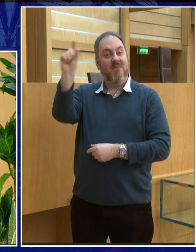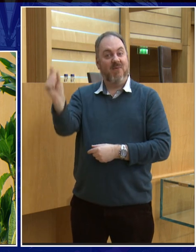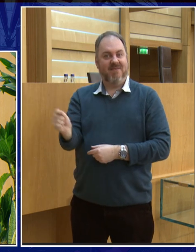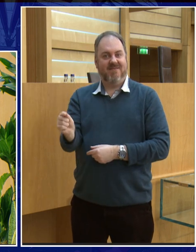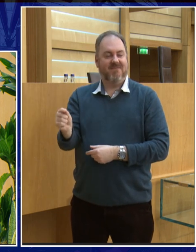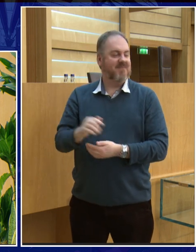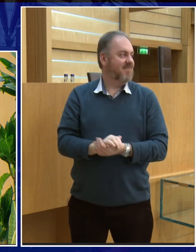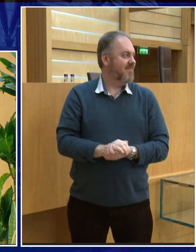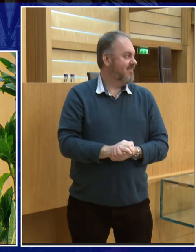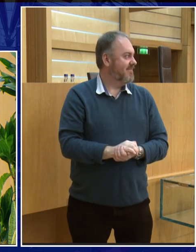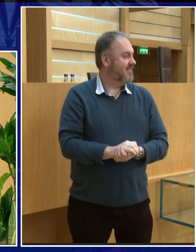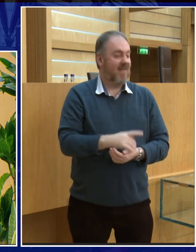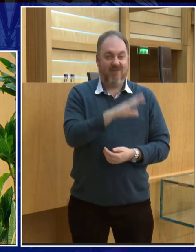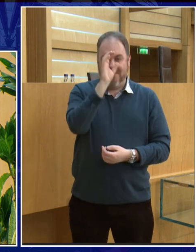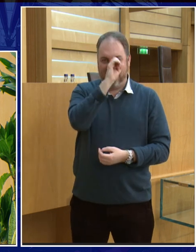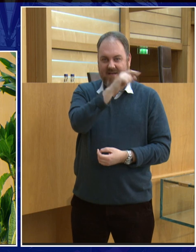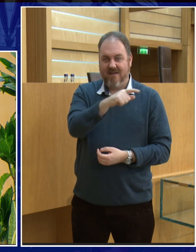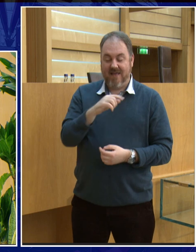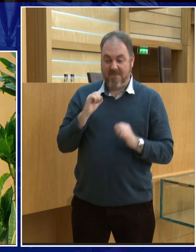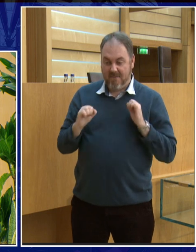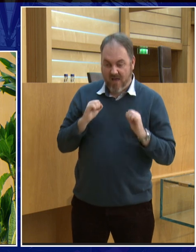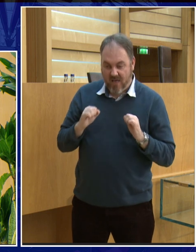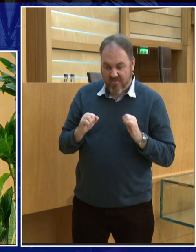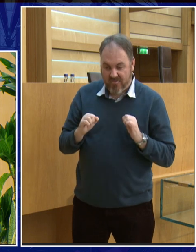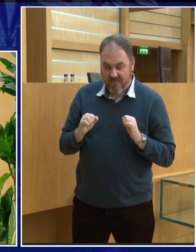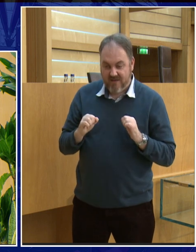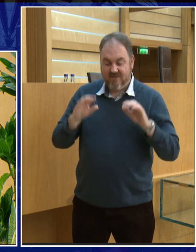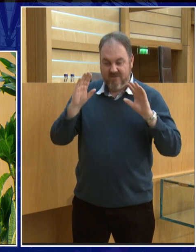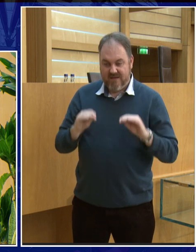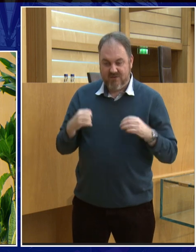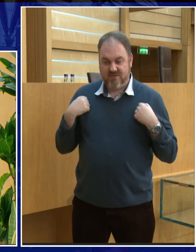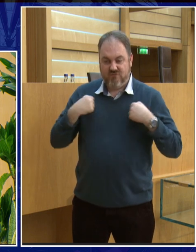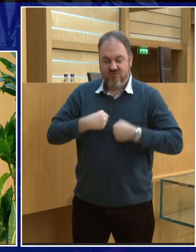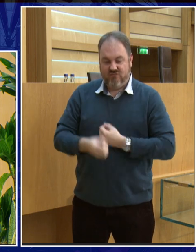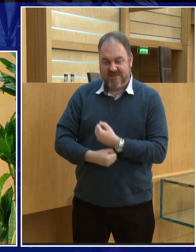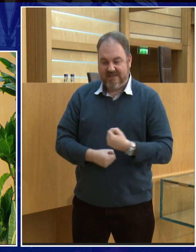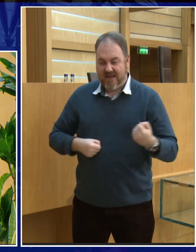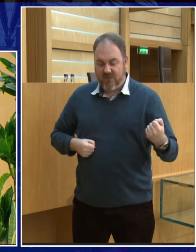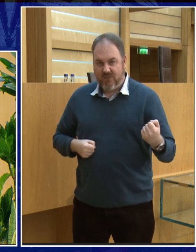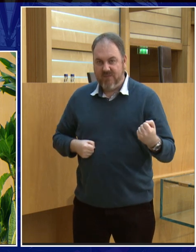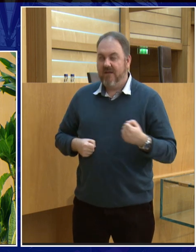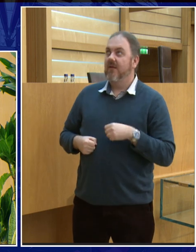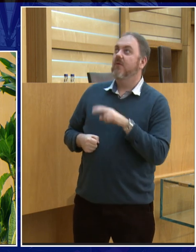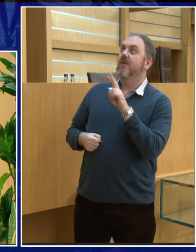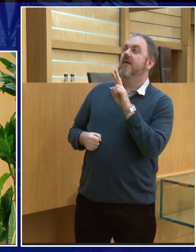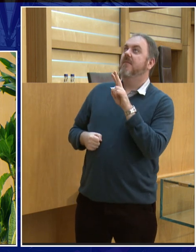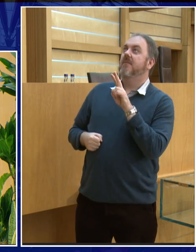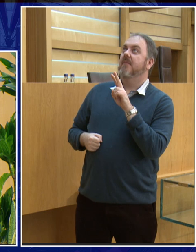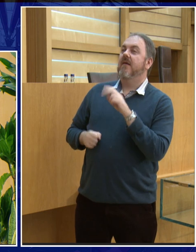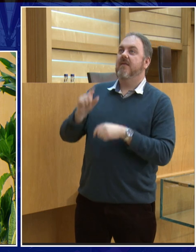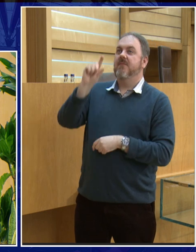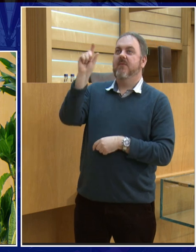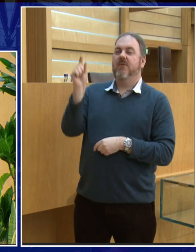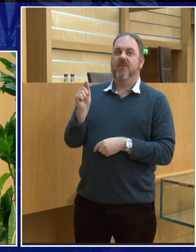had a nice hot bath and I put on a bathrobe and I stepped out and I looked out of the window and I could see the earth. It's like this picture. Oh, where is it?